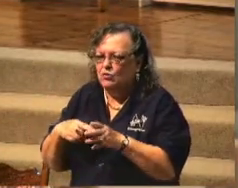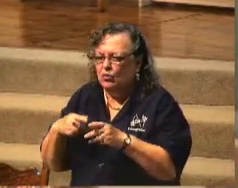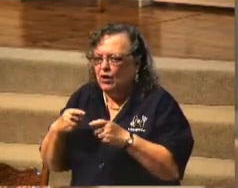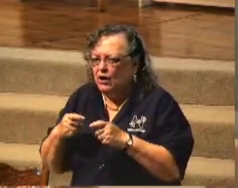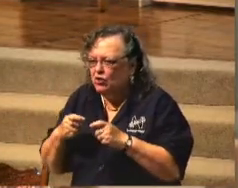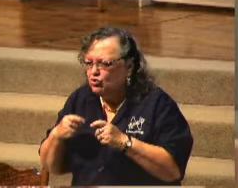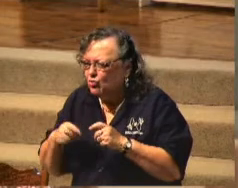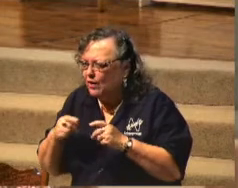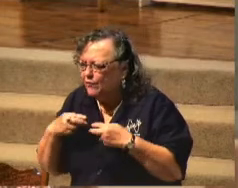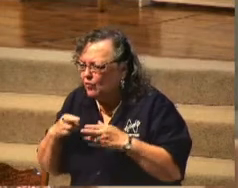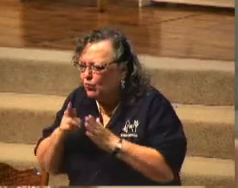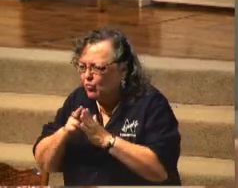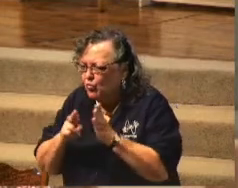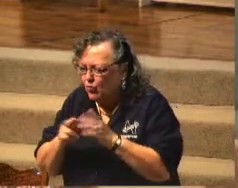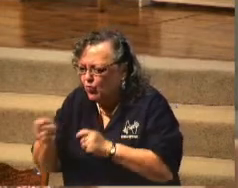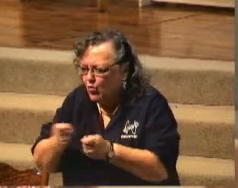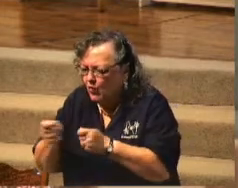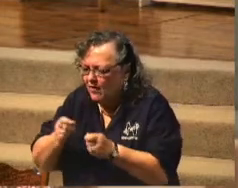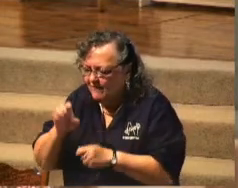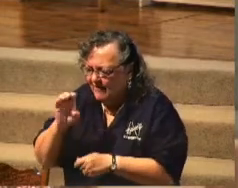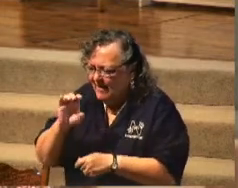Y'all remember that name, Idi Amin?